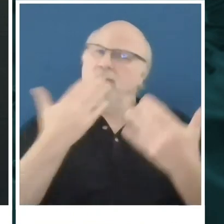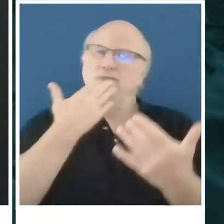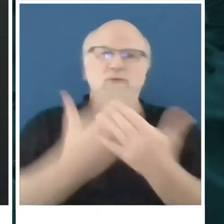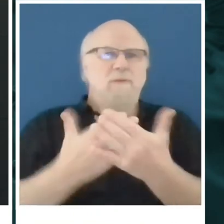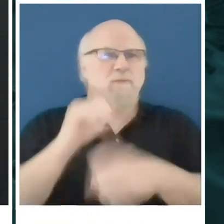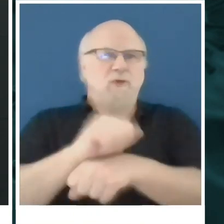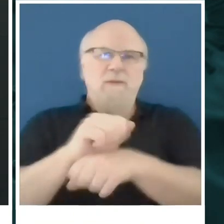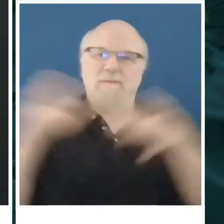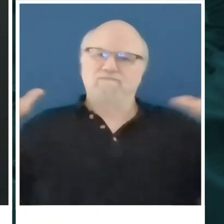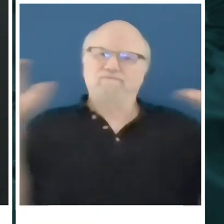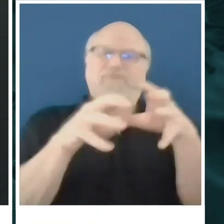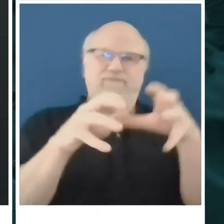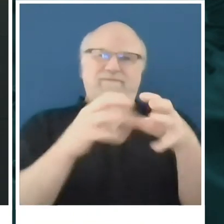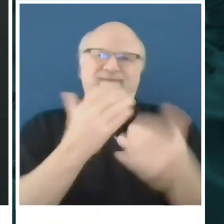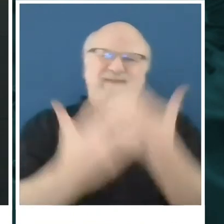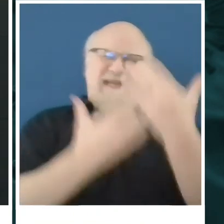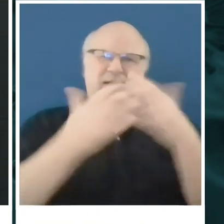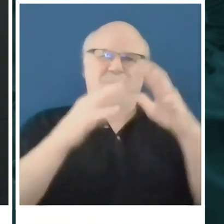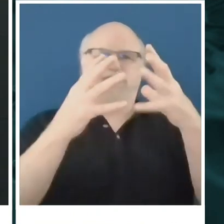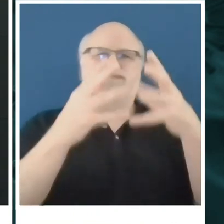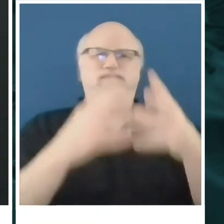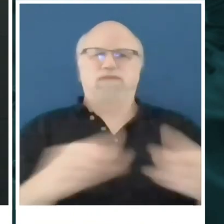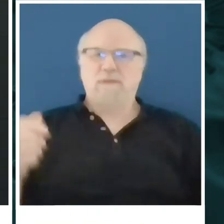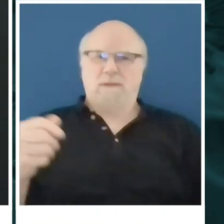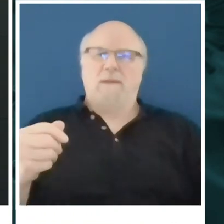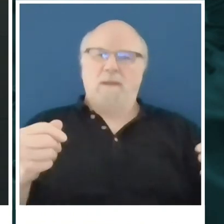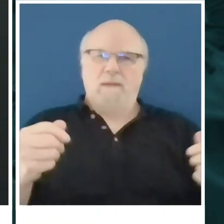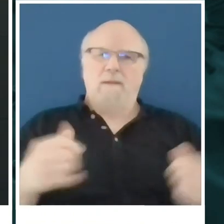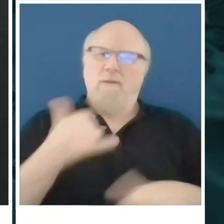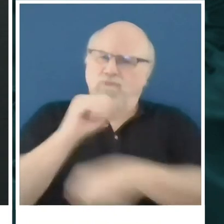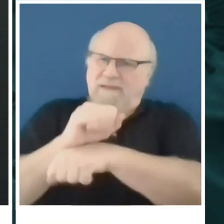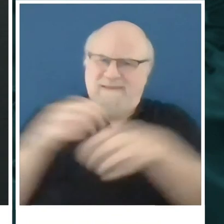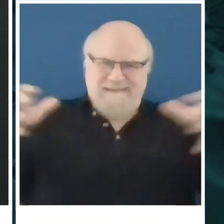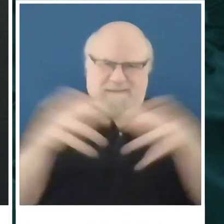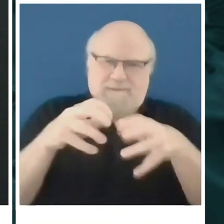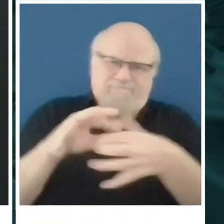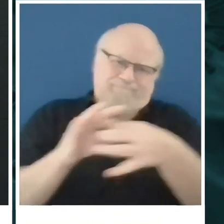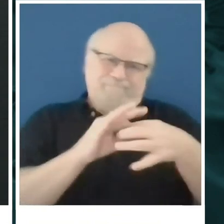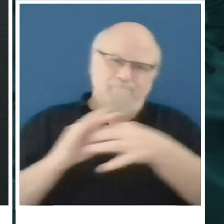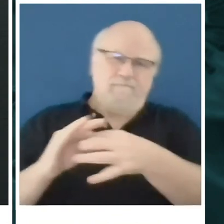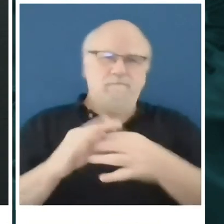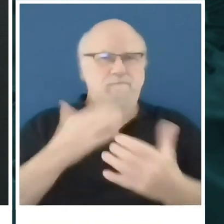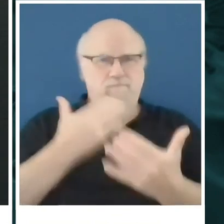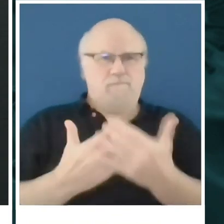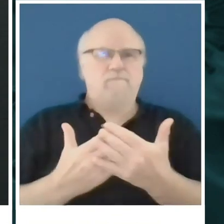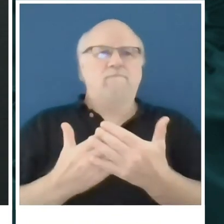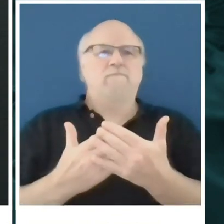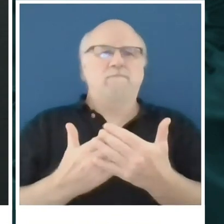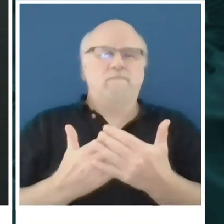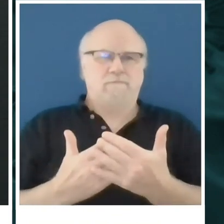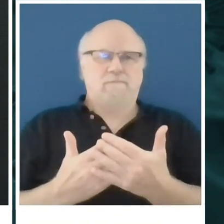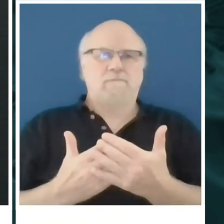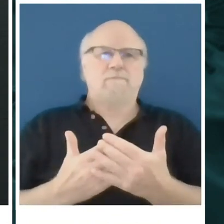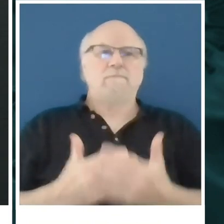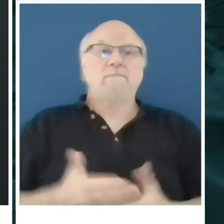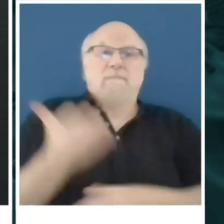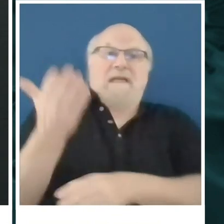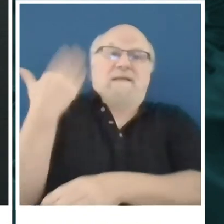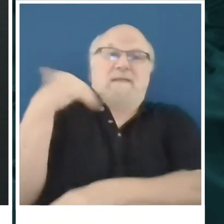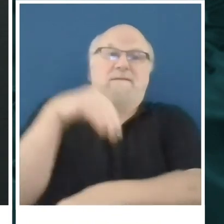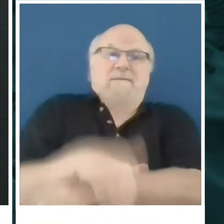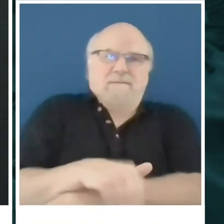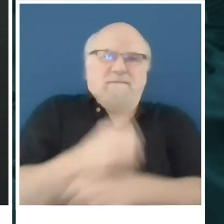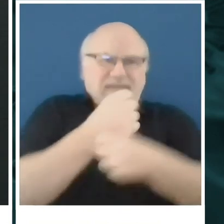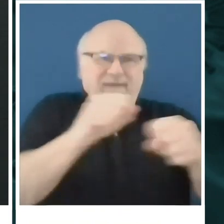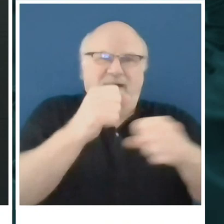that, you know, that work out in the streets, they pulled a lot of people out of that building last night. And had it not been for